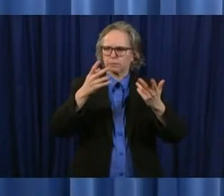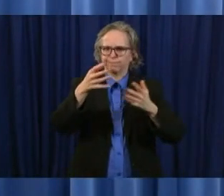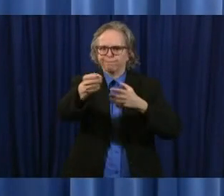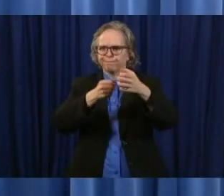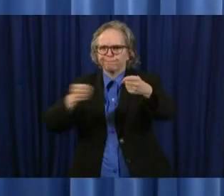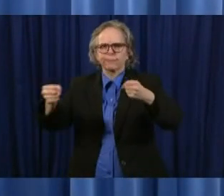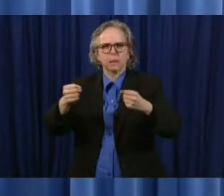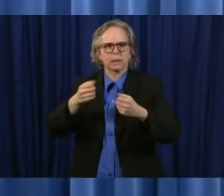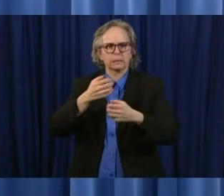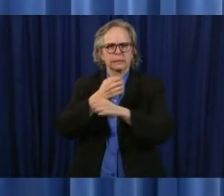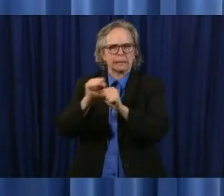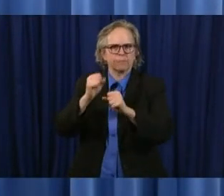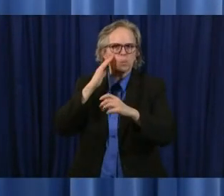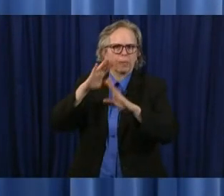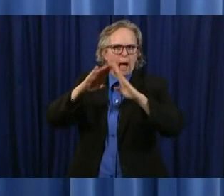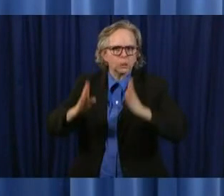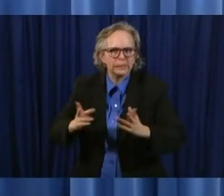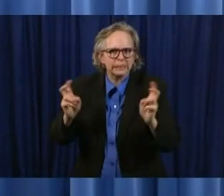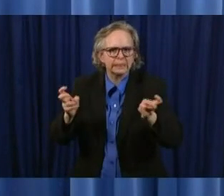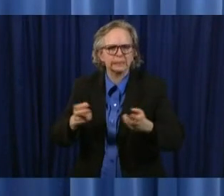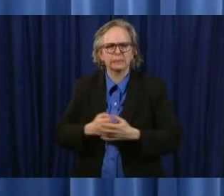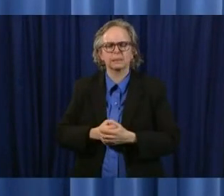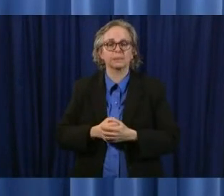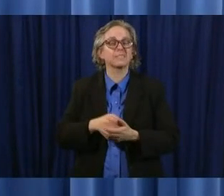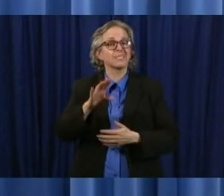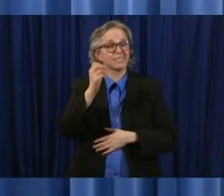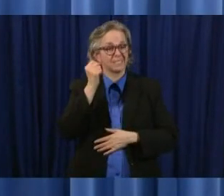done we're seeing the prison population uh